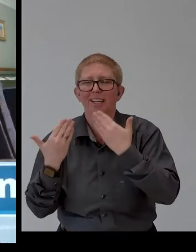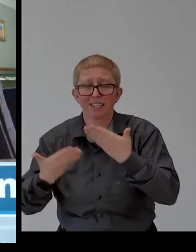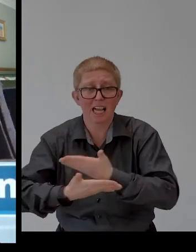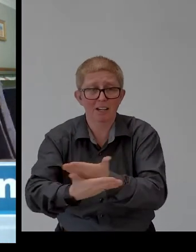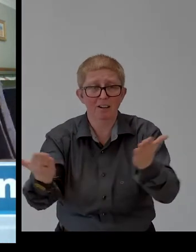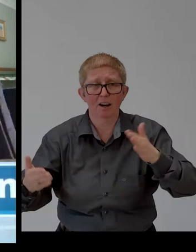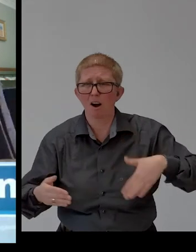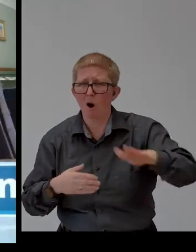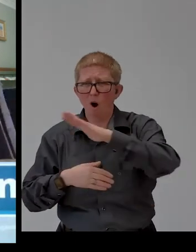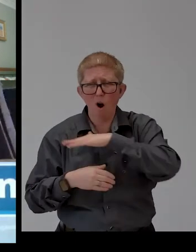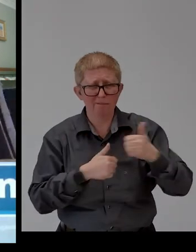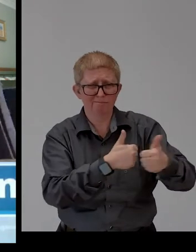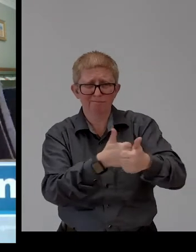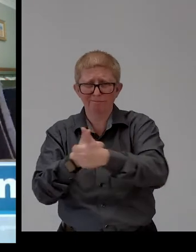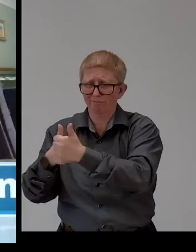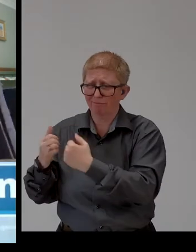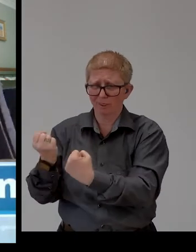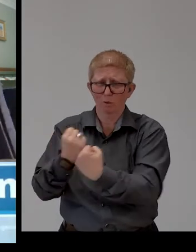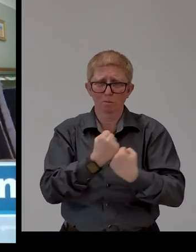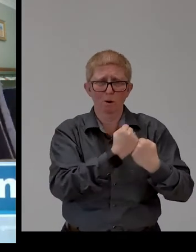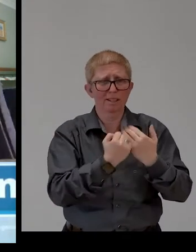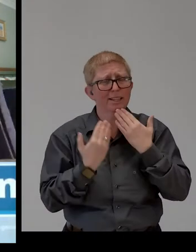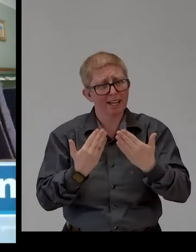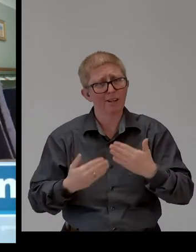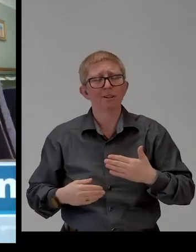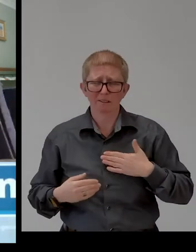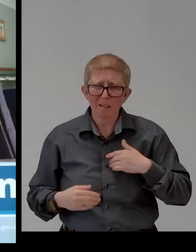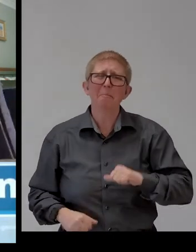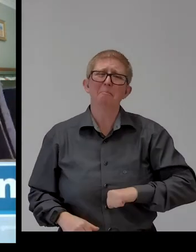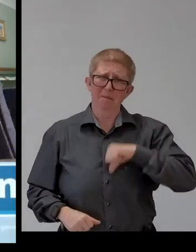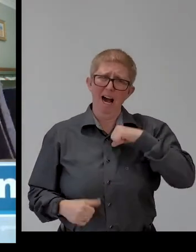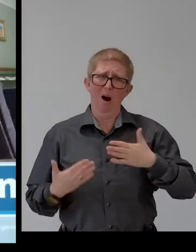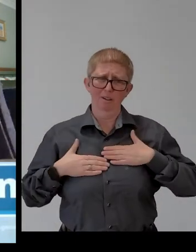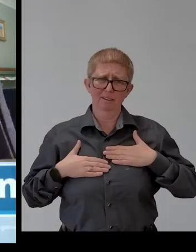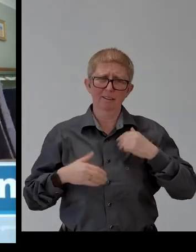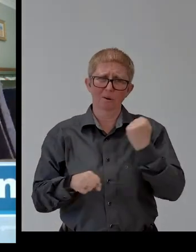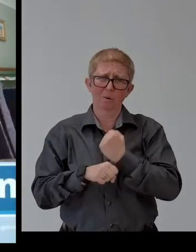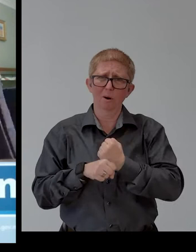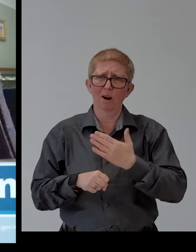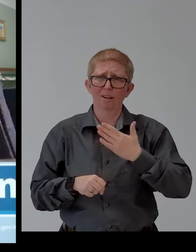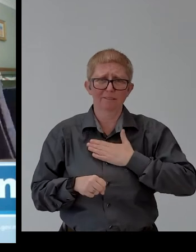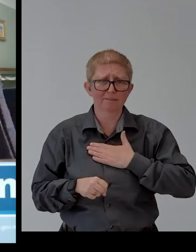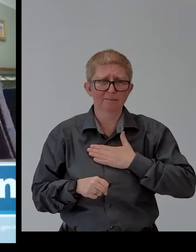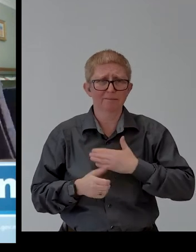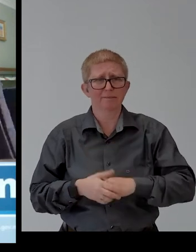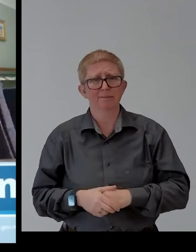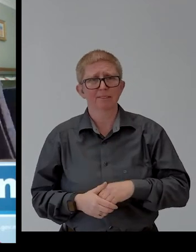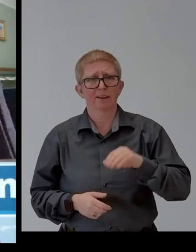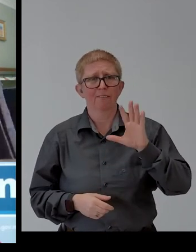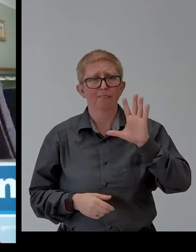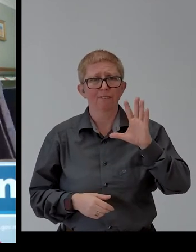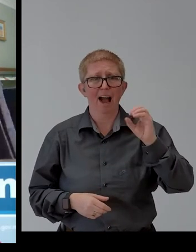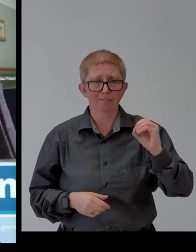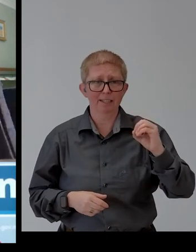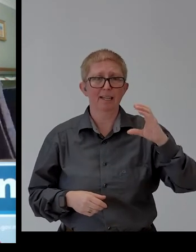our partners as well. We are proud that Naman today is working with over 50,000 families including